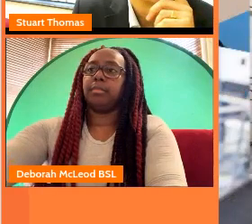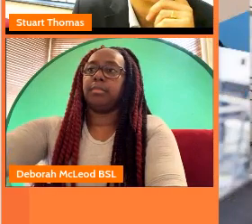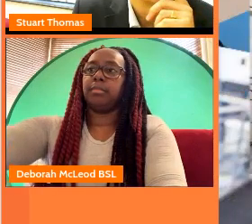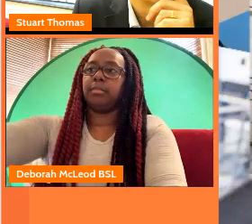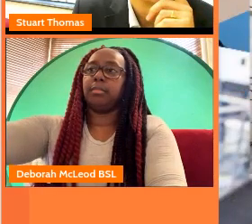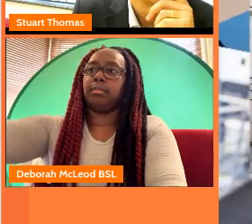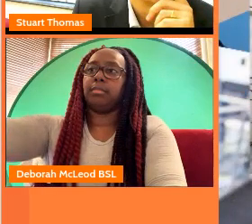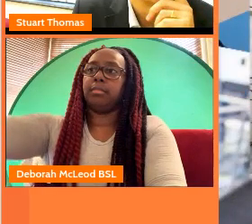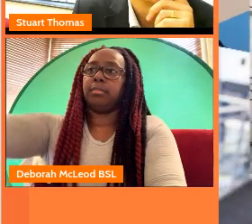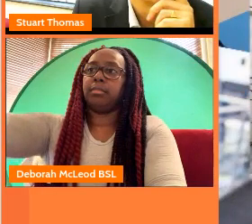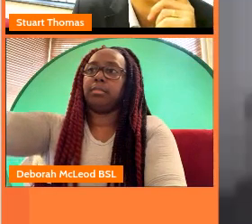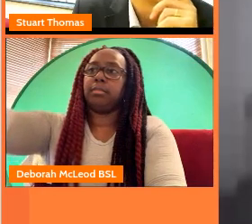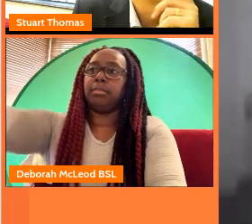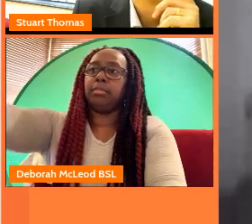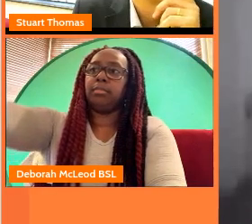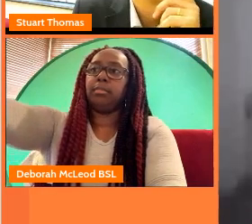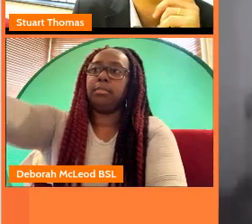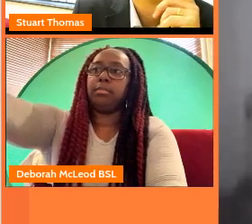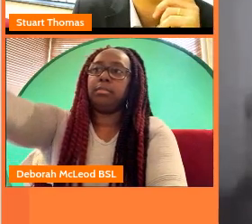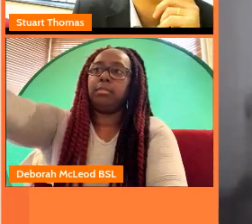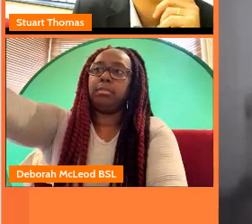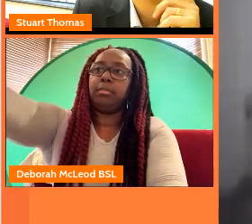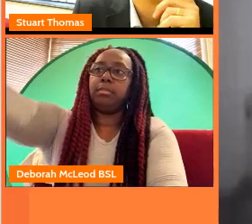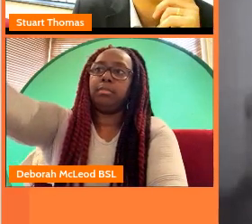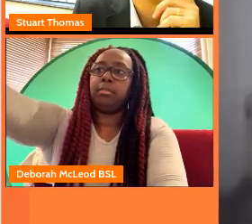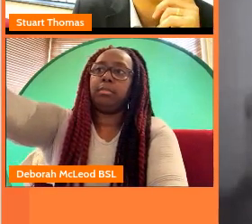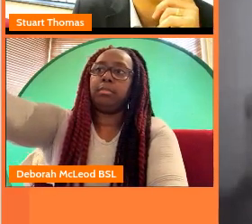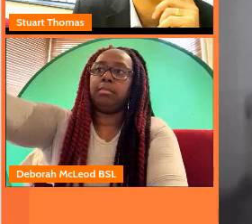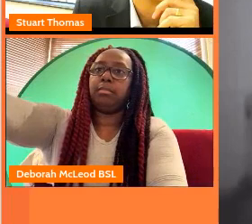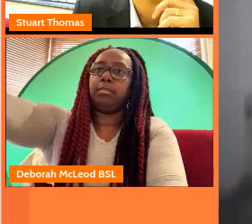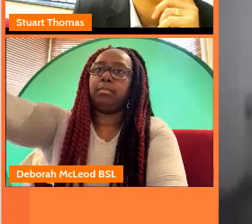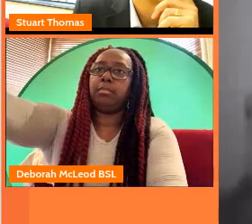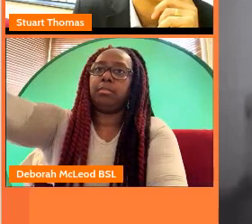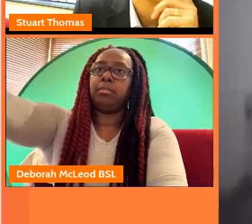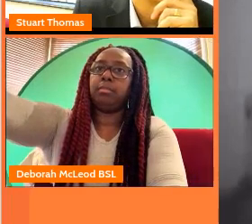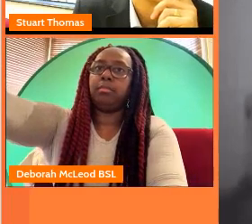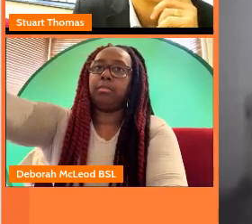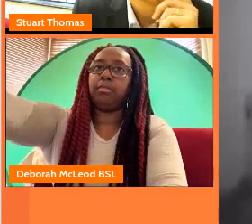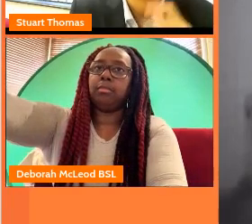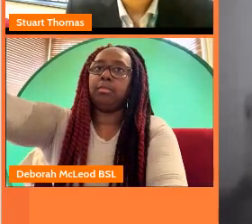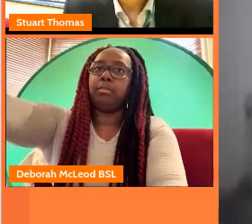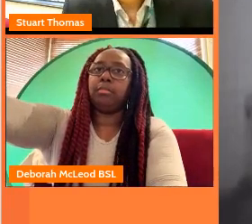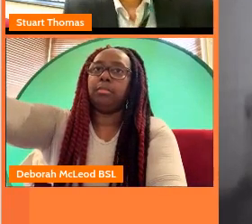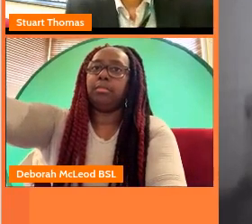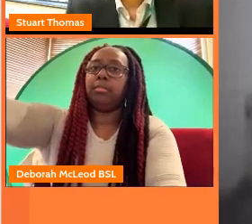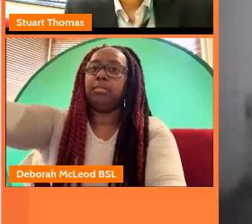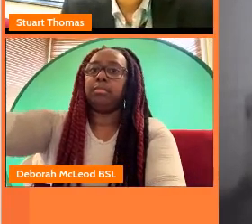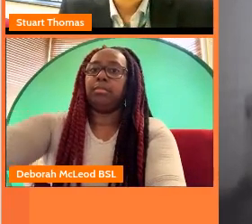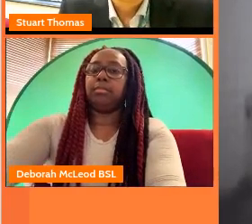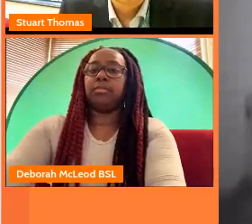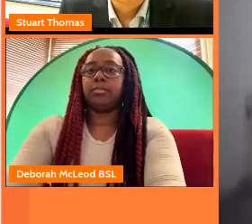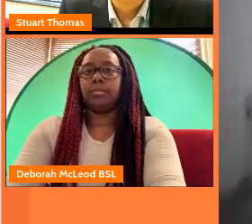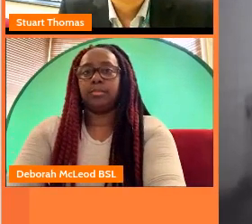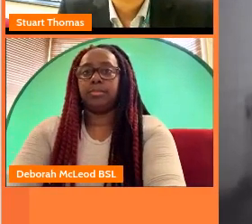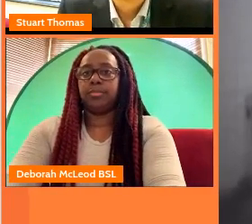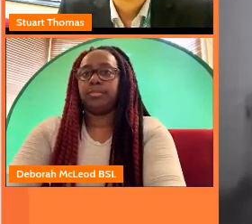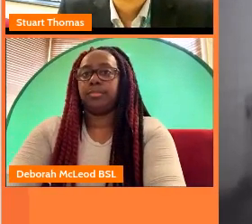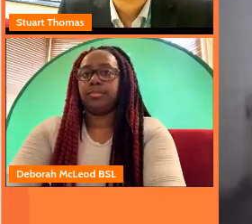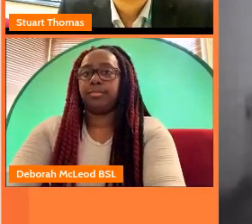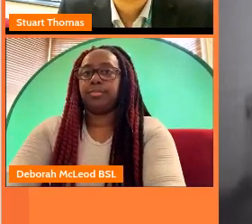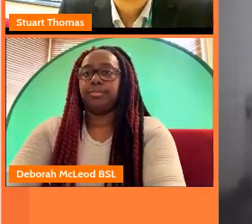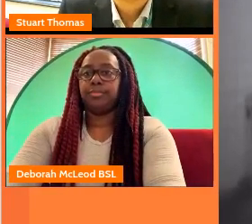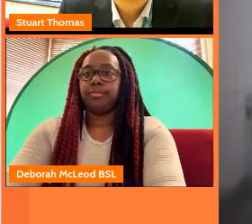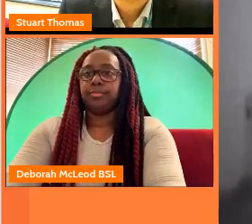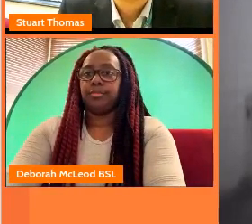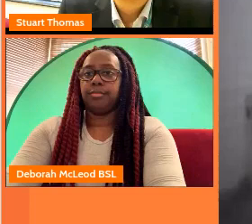know it's it's a no-brainer it helps the business it helps the apprentice it helps the local area it grows the talent enriches